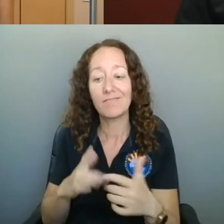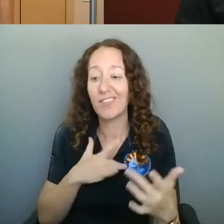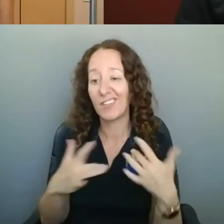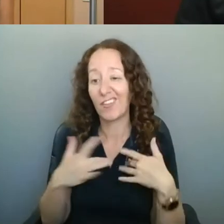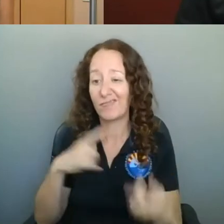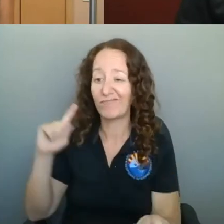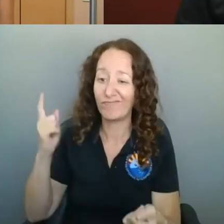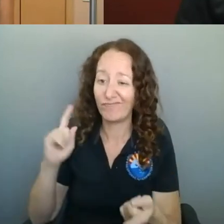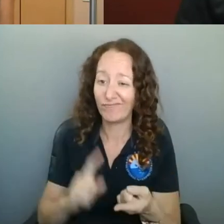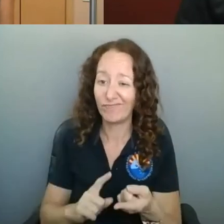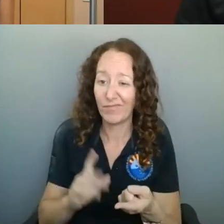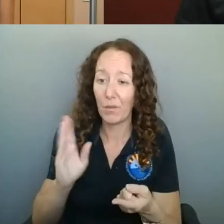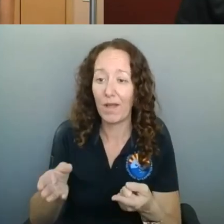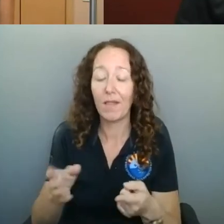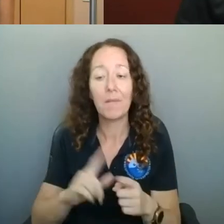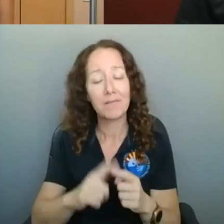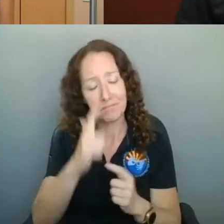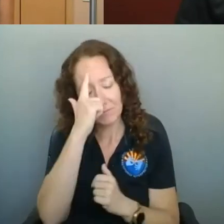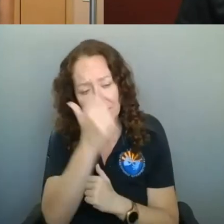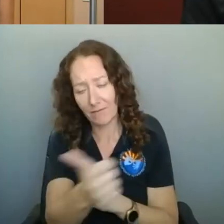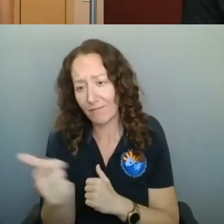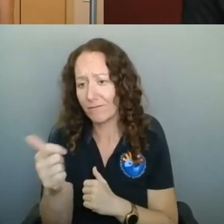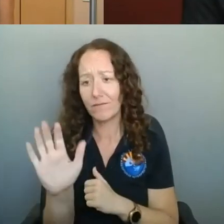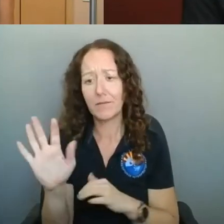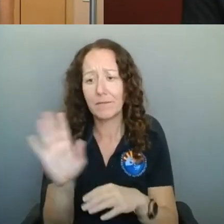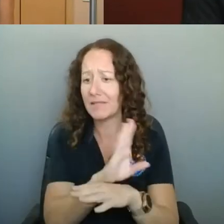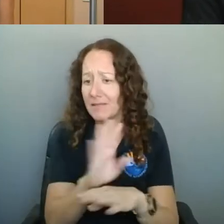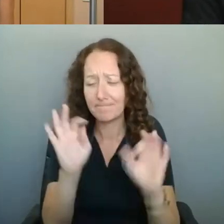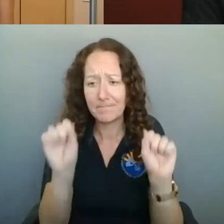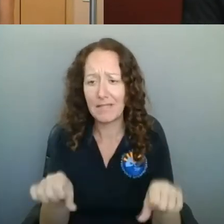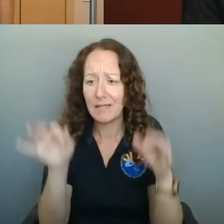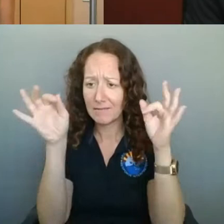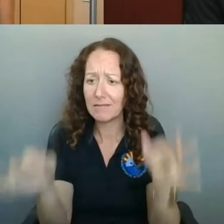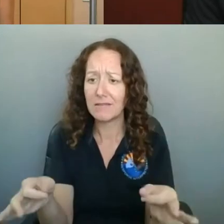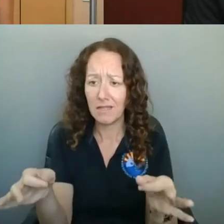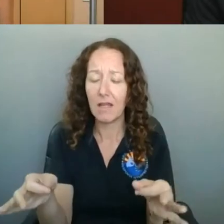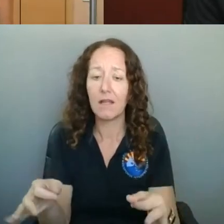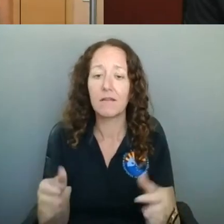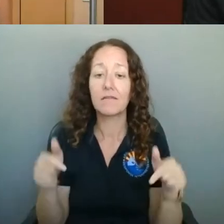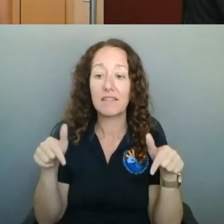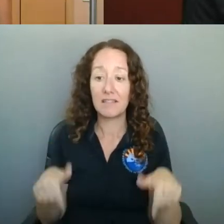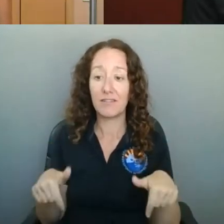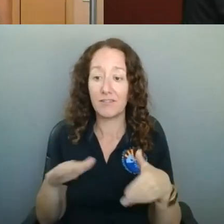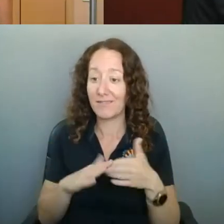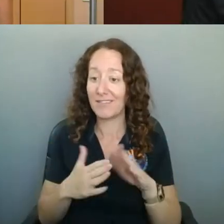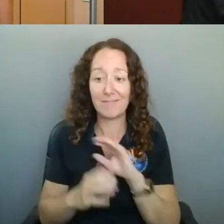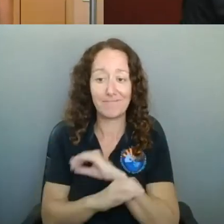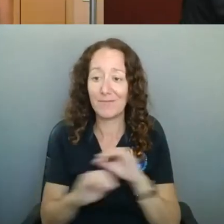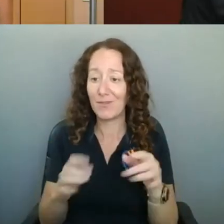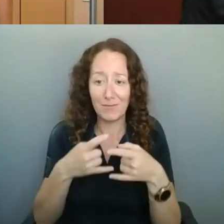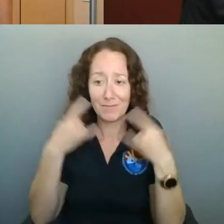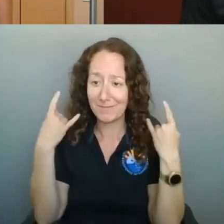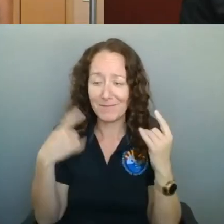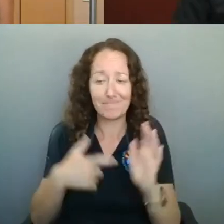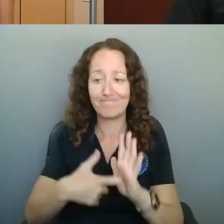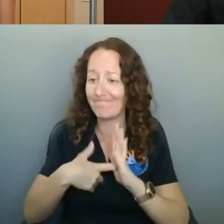make your own business decisions too. And that's where we do ask, especially in a city here where we have no mask mandate. It's up to each business to